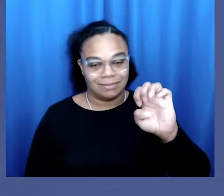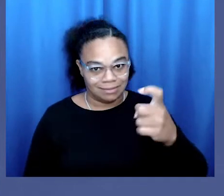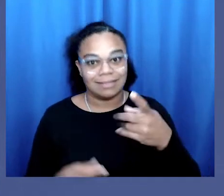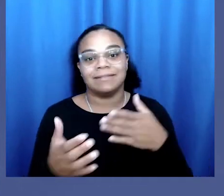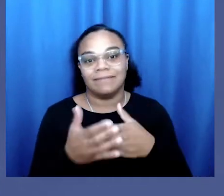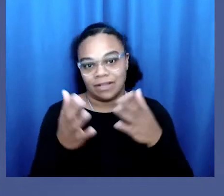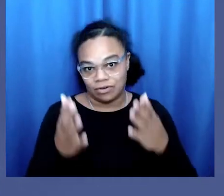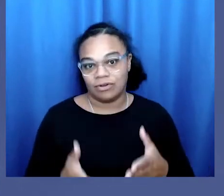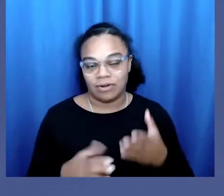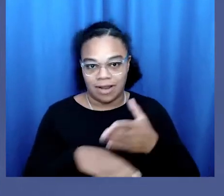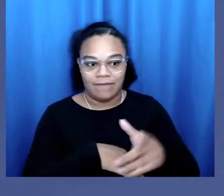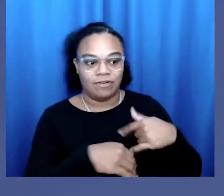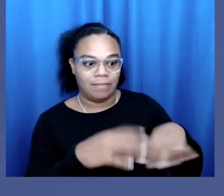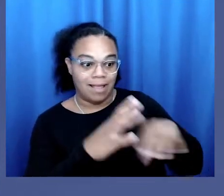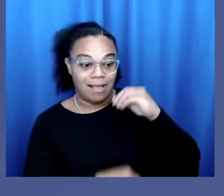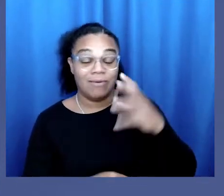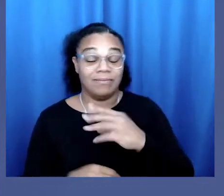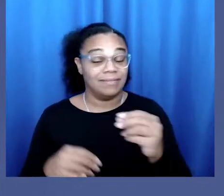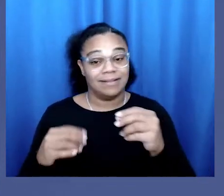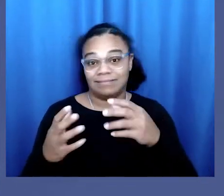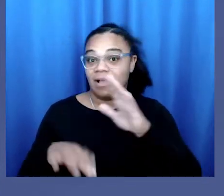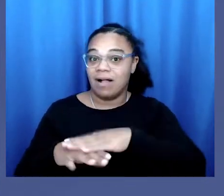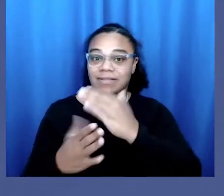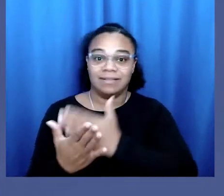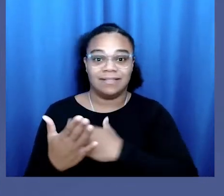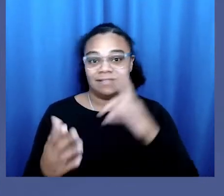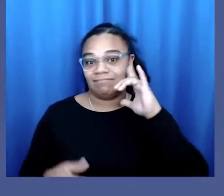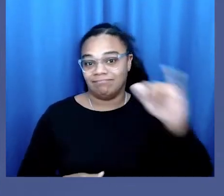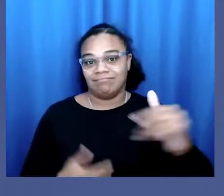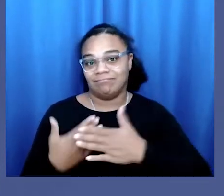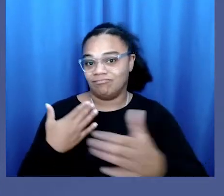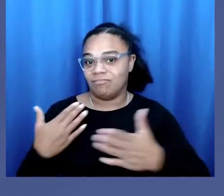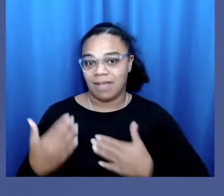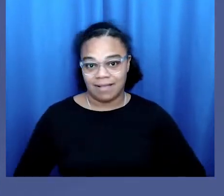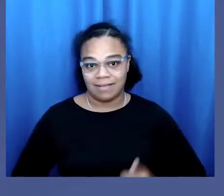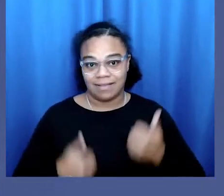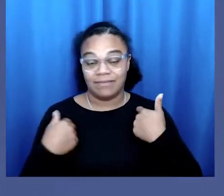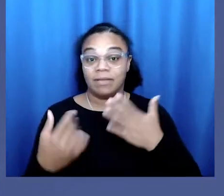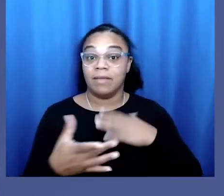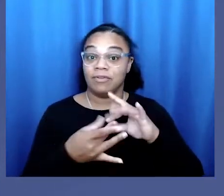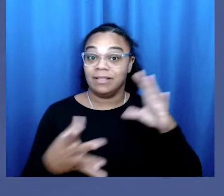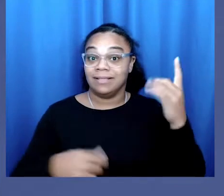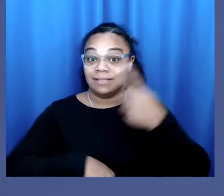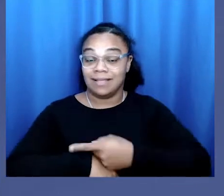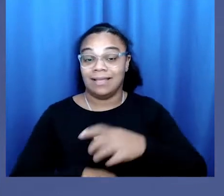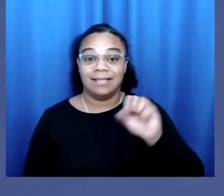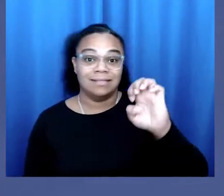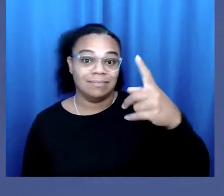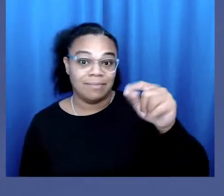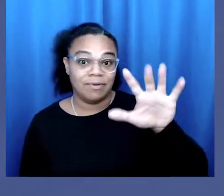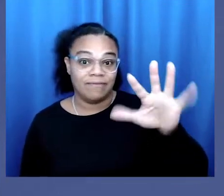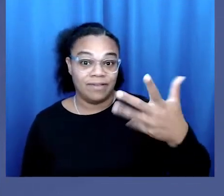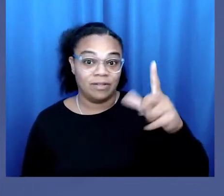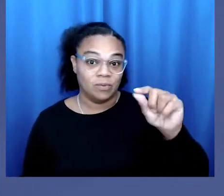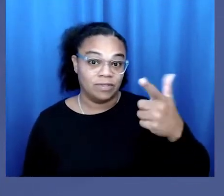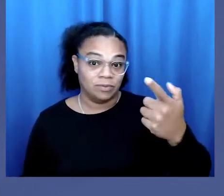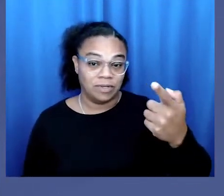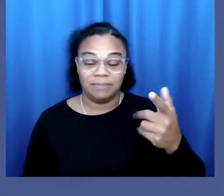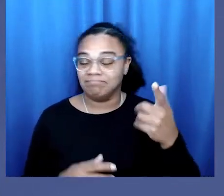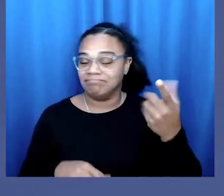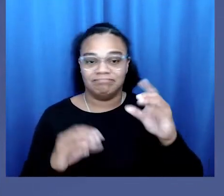sex offender upon my release and for the rest of my life. My release date is set for September 5th, 2021,